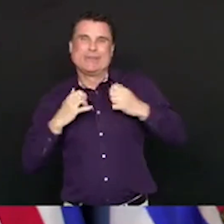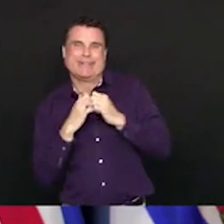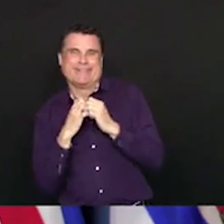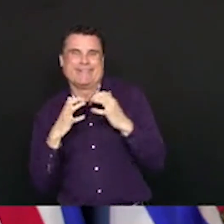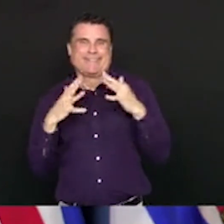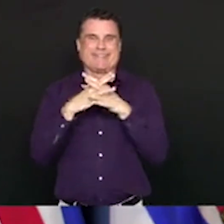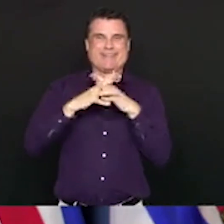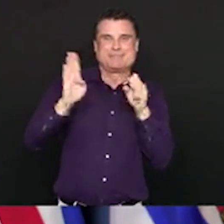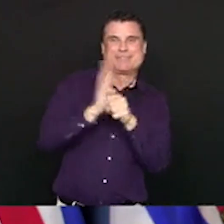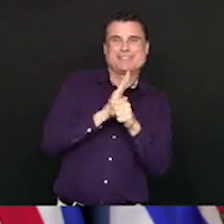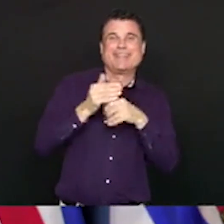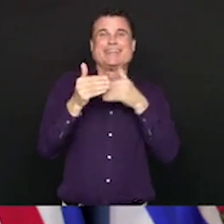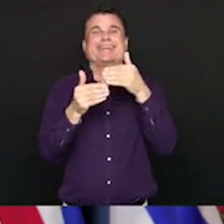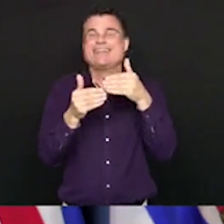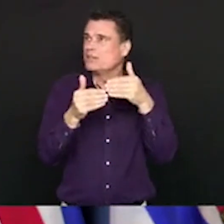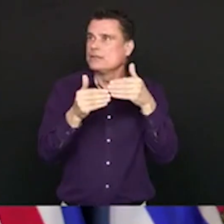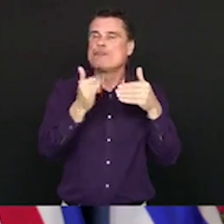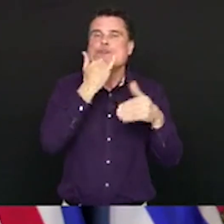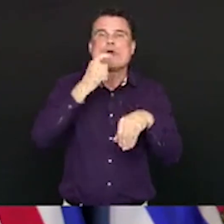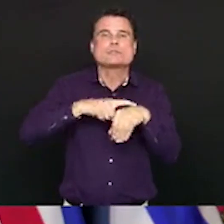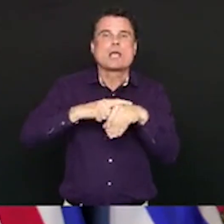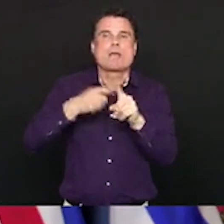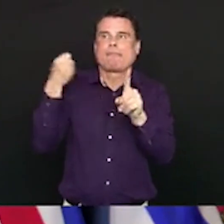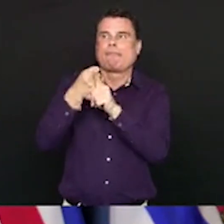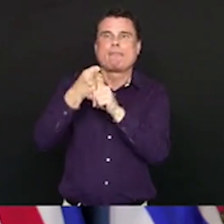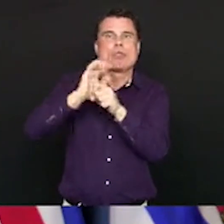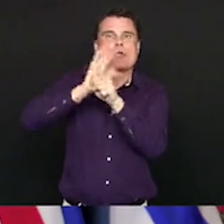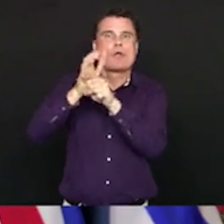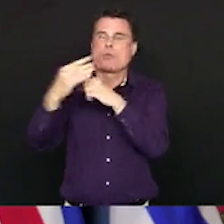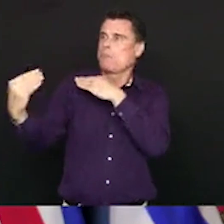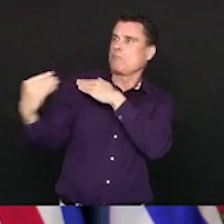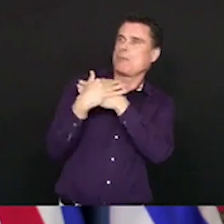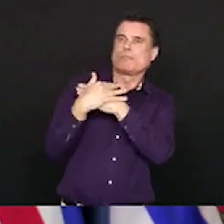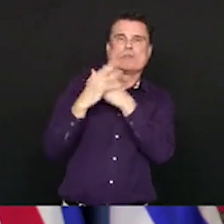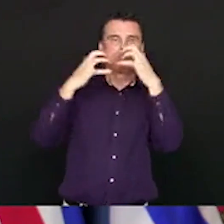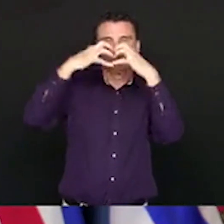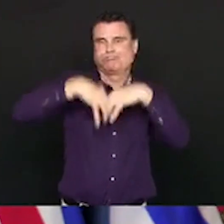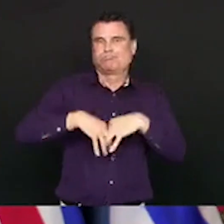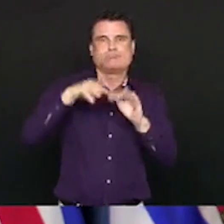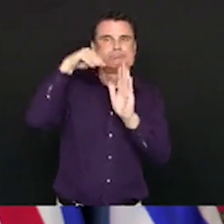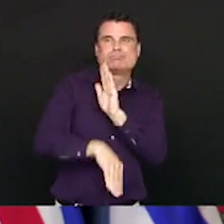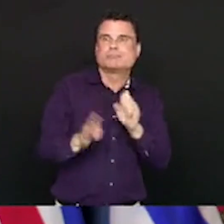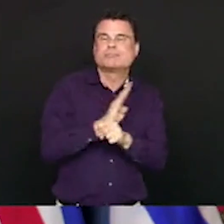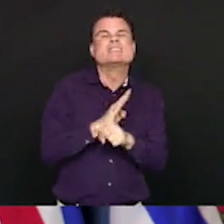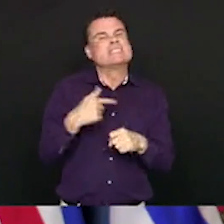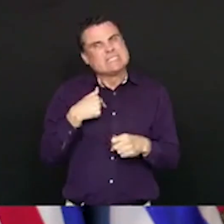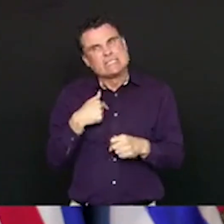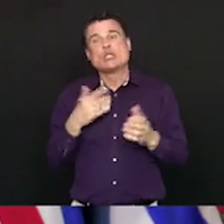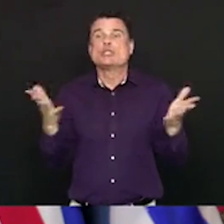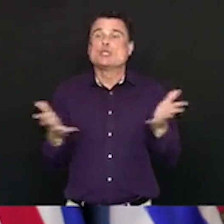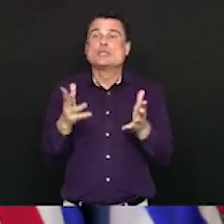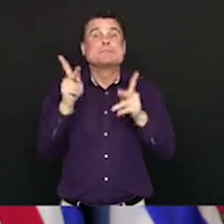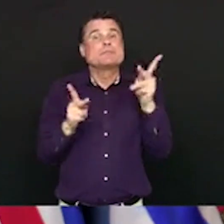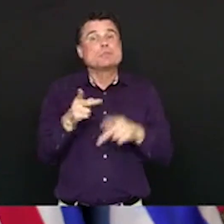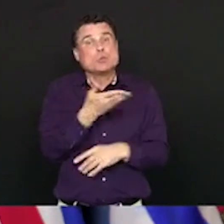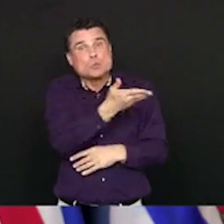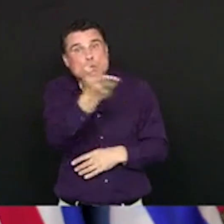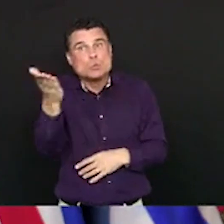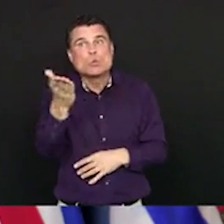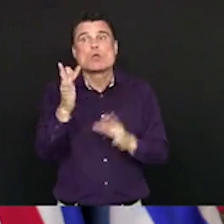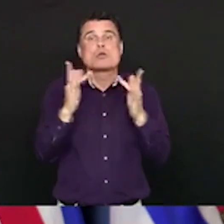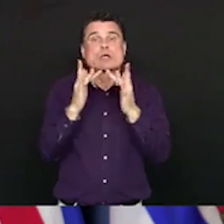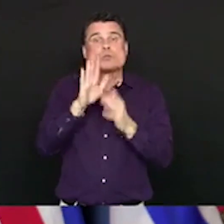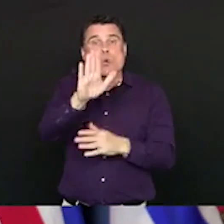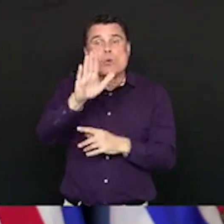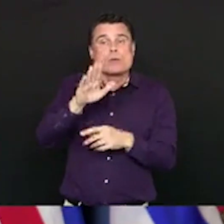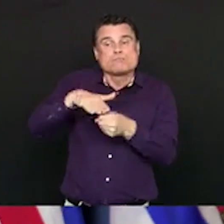of the legislature, contact their members of parliament. We have people working all the time. The legislatures need to be sitting. The house